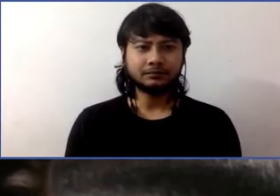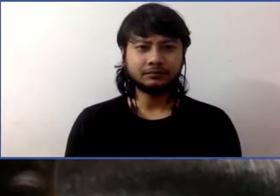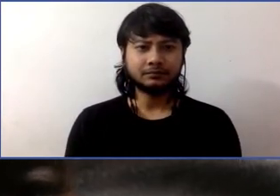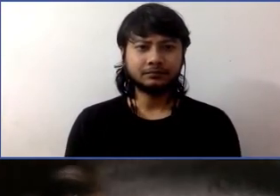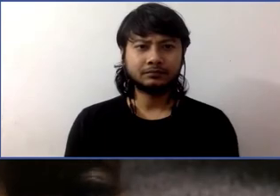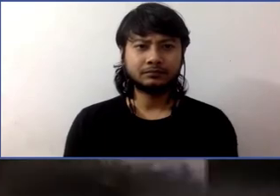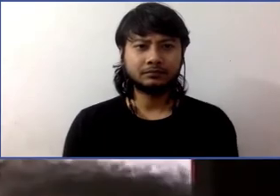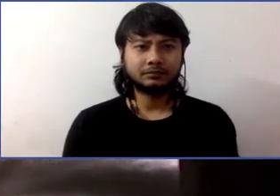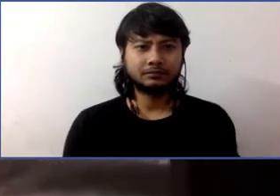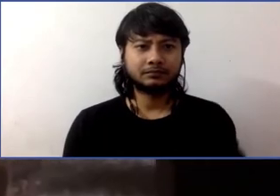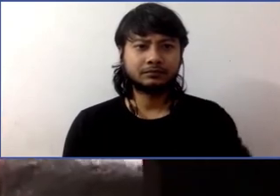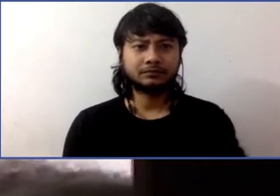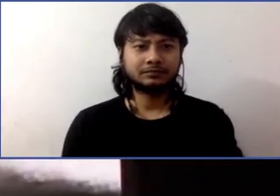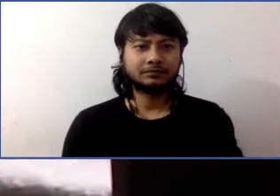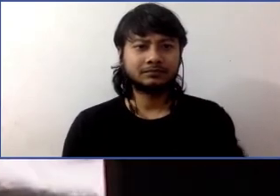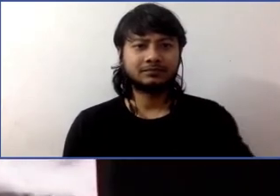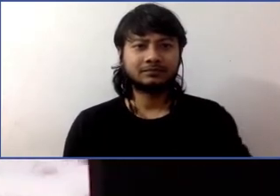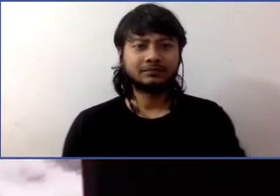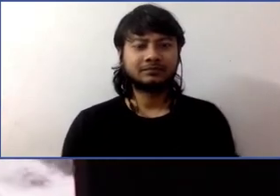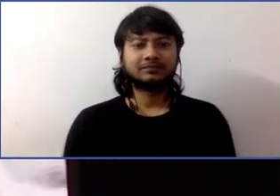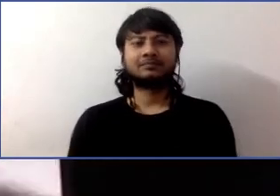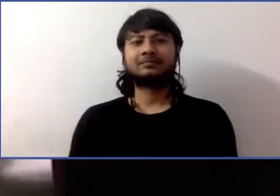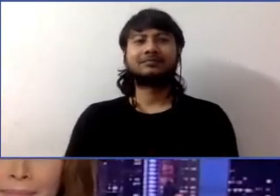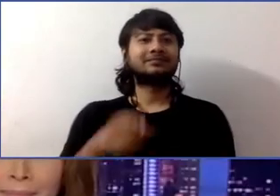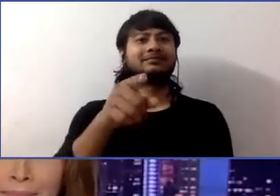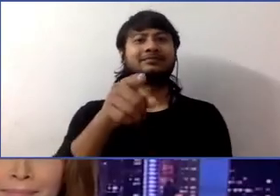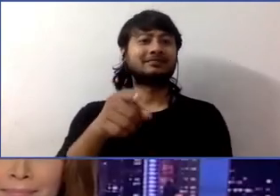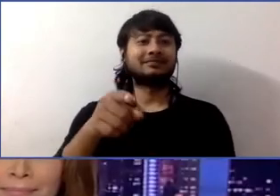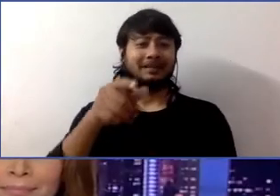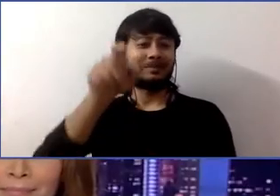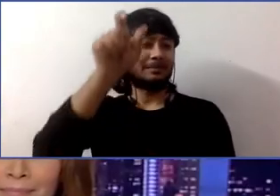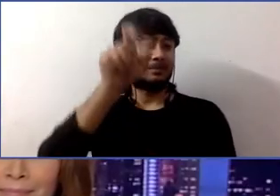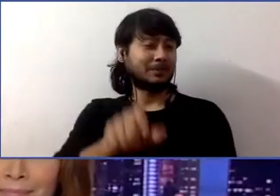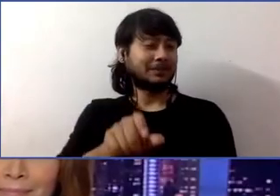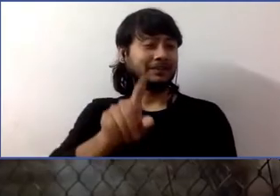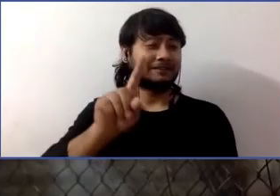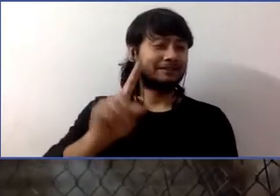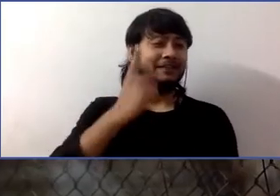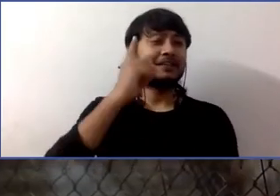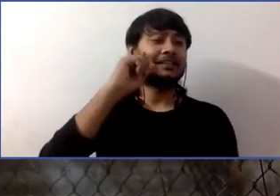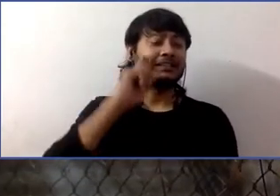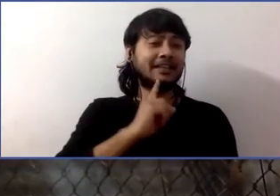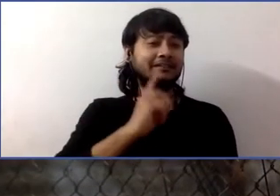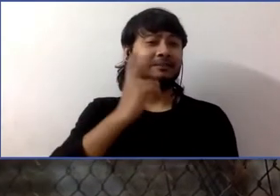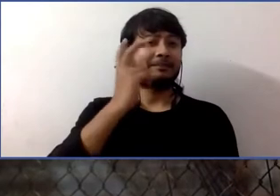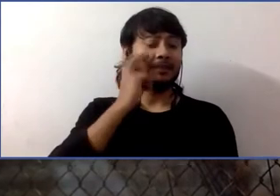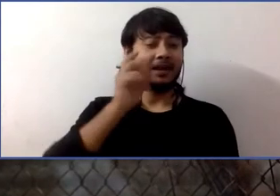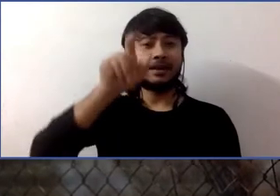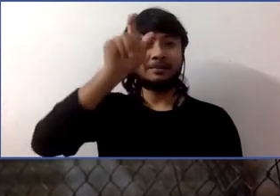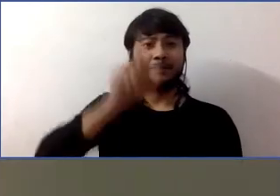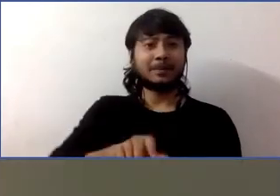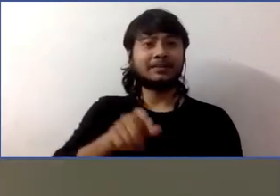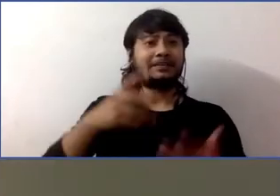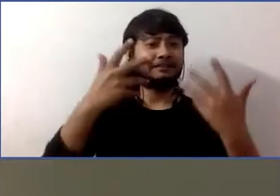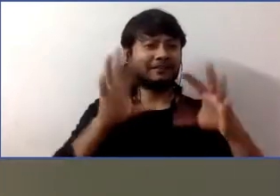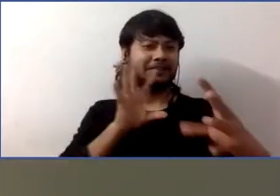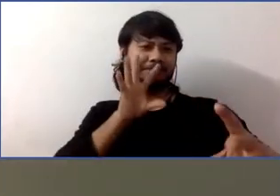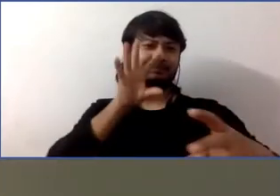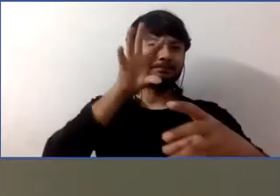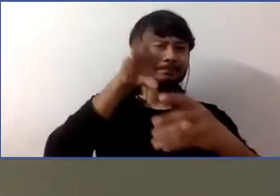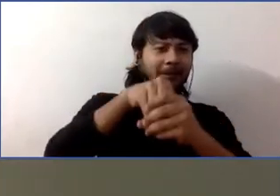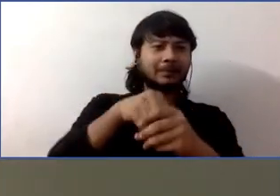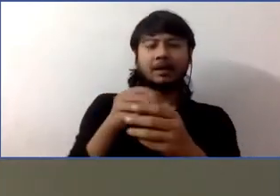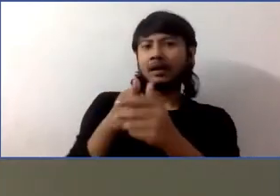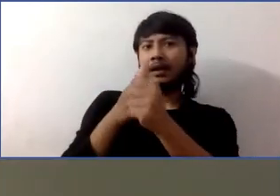A man on Long Island breaking barriers in the film industry, he's believed to be the first blind and deaf man cast in a leading role. It doesn't